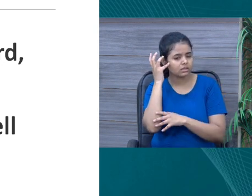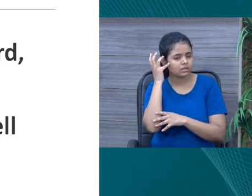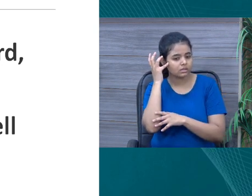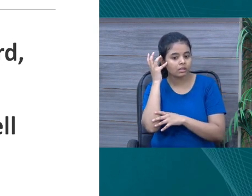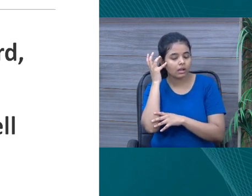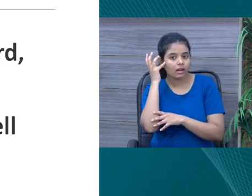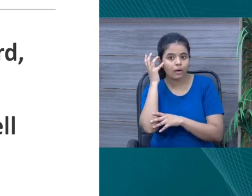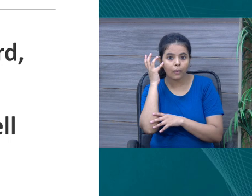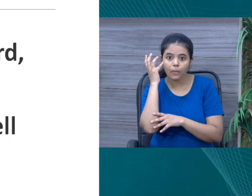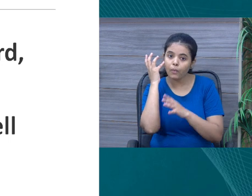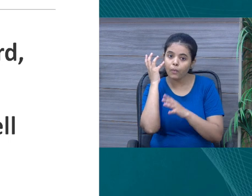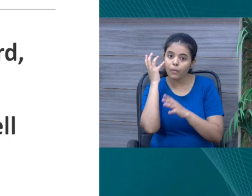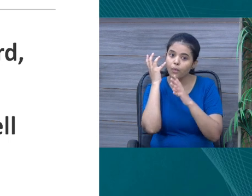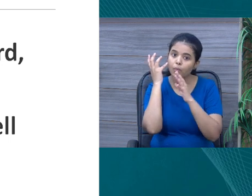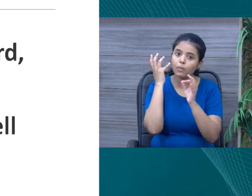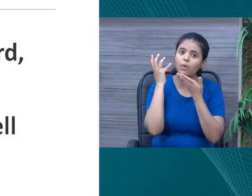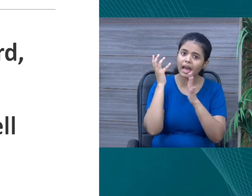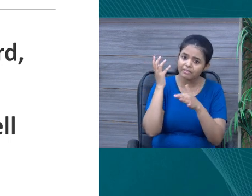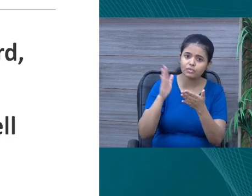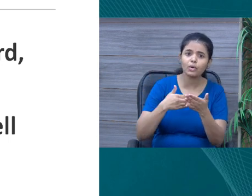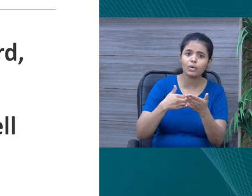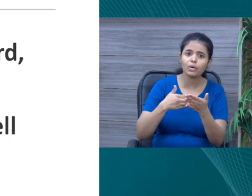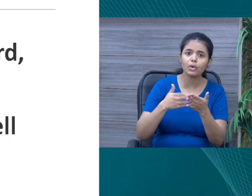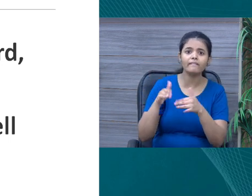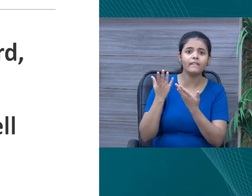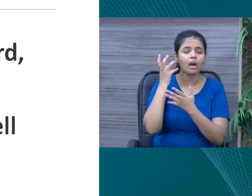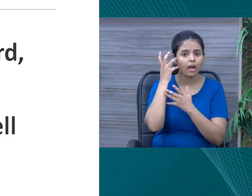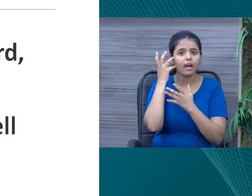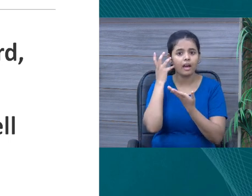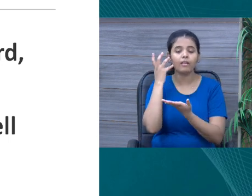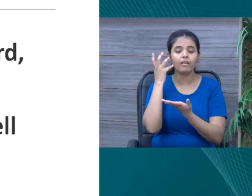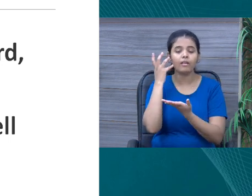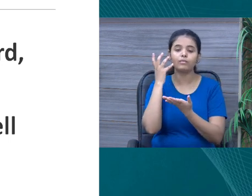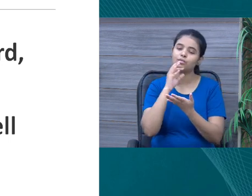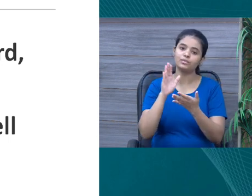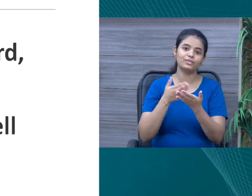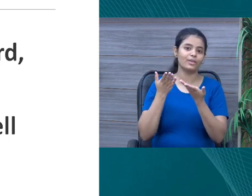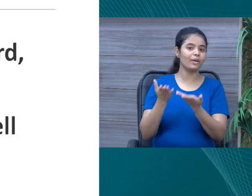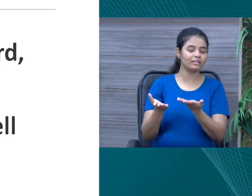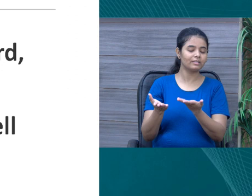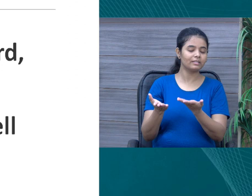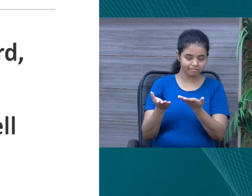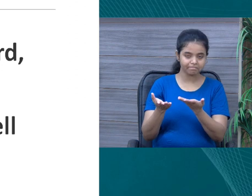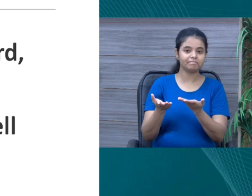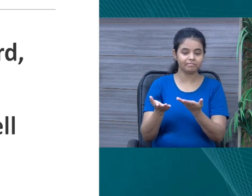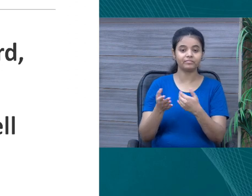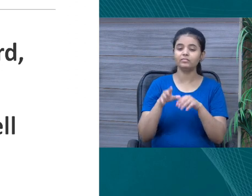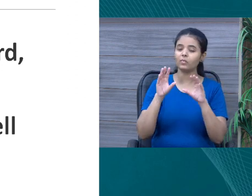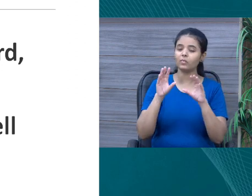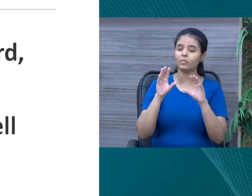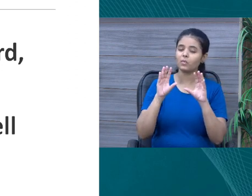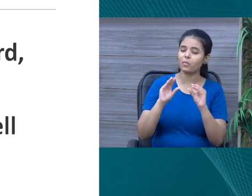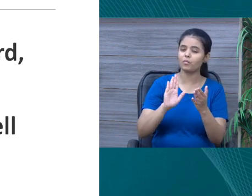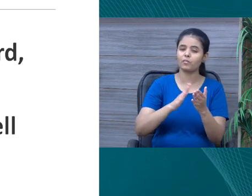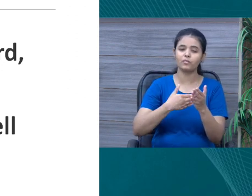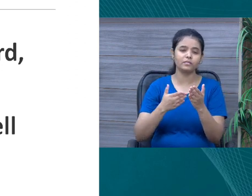But it was really true. But yes, definitely there was a song in the shell. The sweet sound